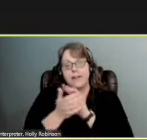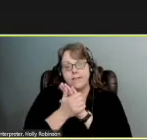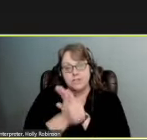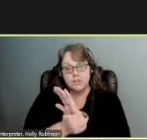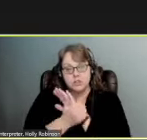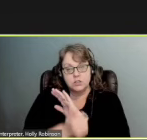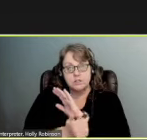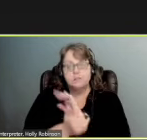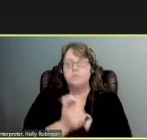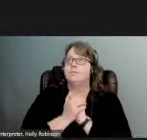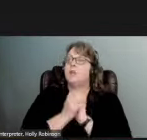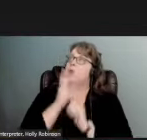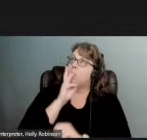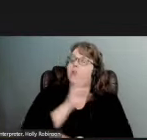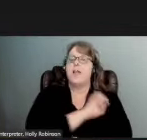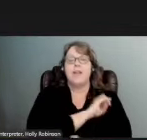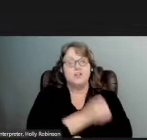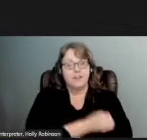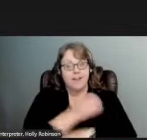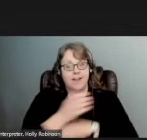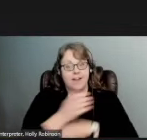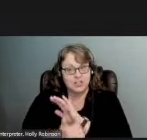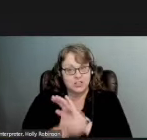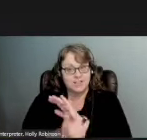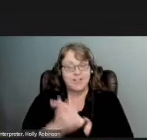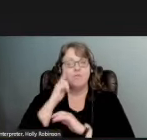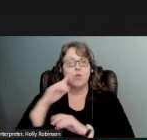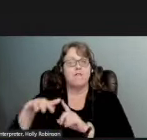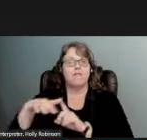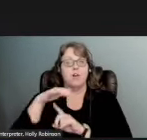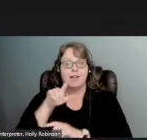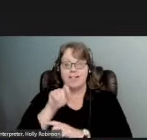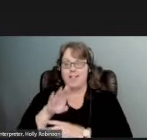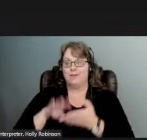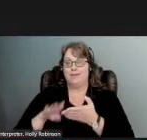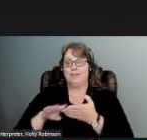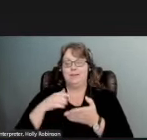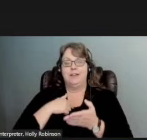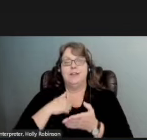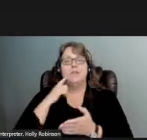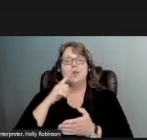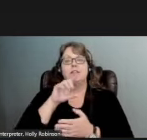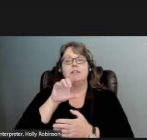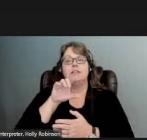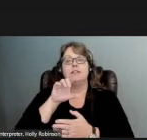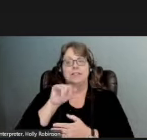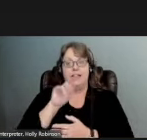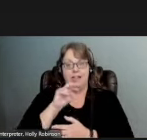water and energy efficiency for the environment lab excuse me at Stanford University.